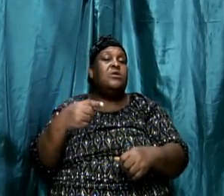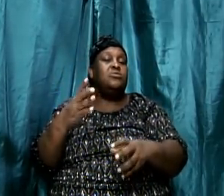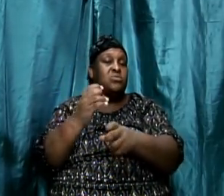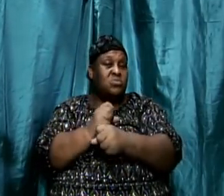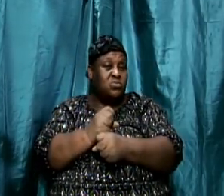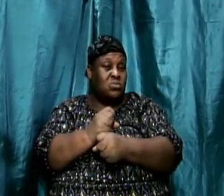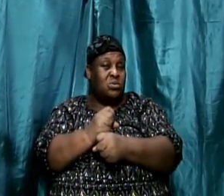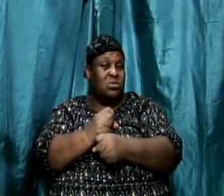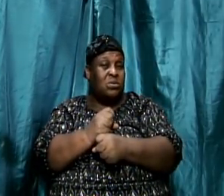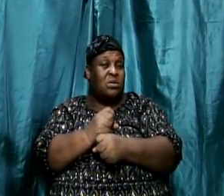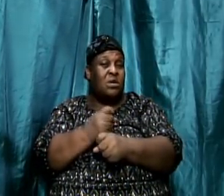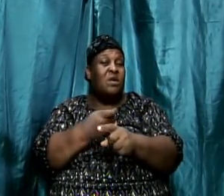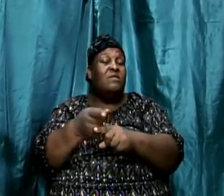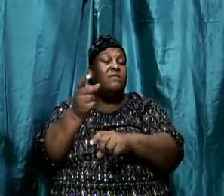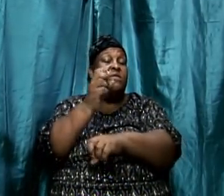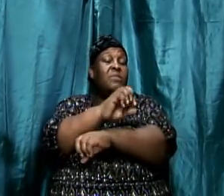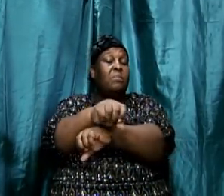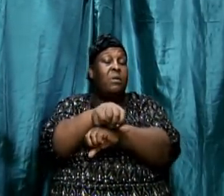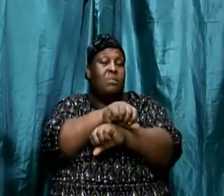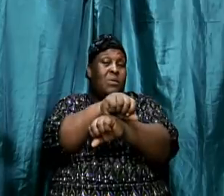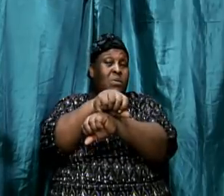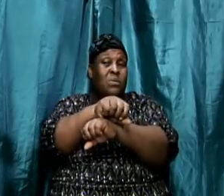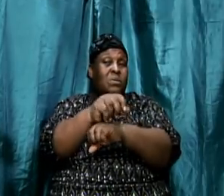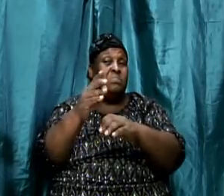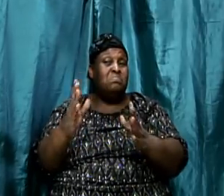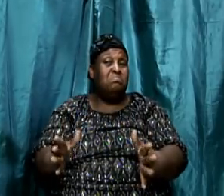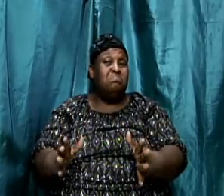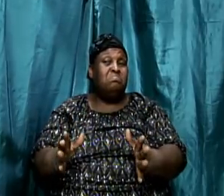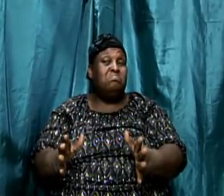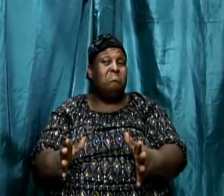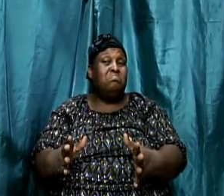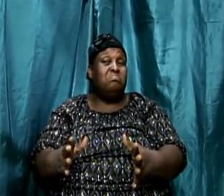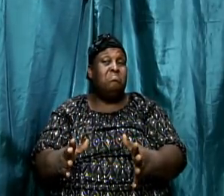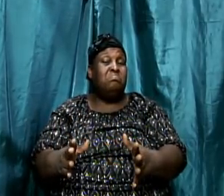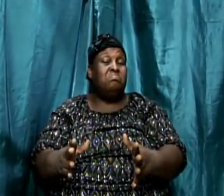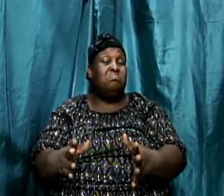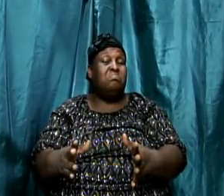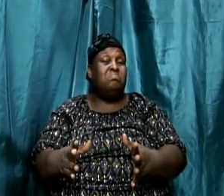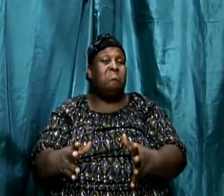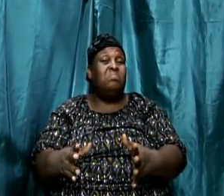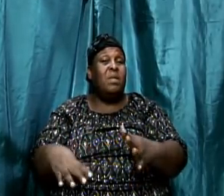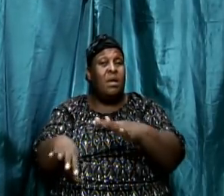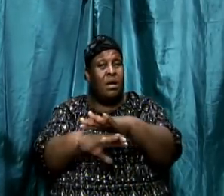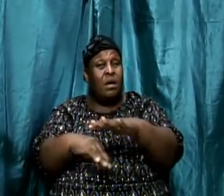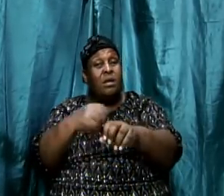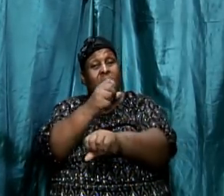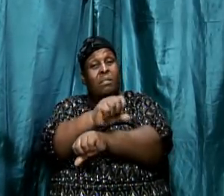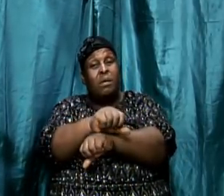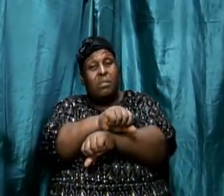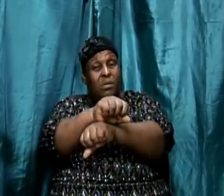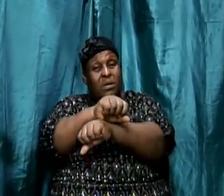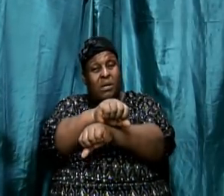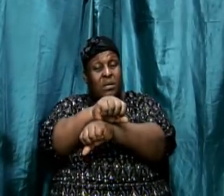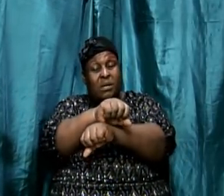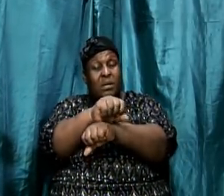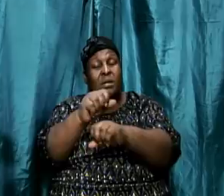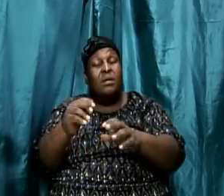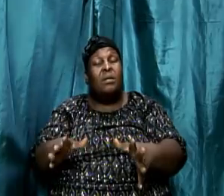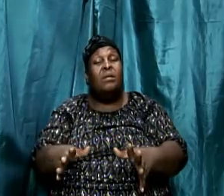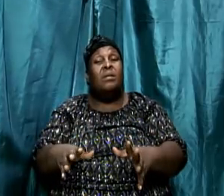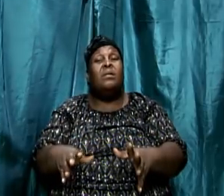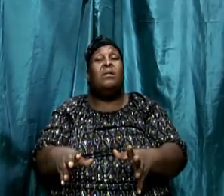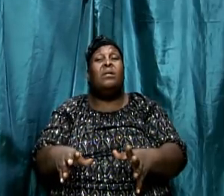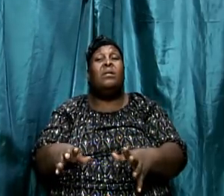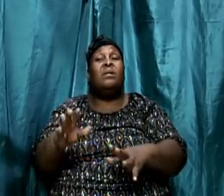Babylonians. But guess what was the difference between the Medo-Persians and the Babylonians? Under the Babylonians, under Nebuchadnezzar and all his